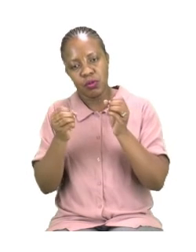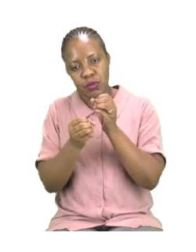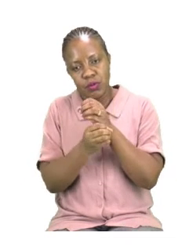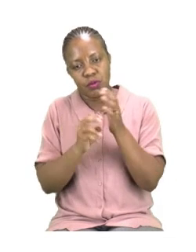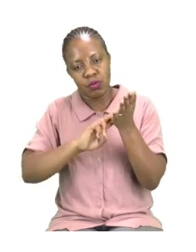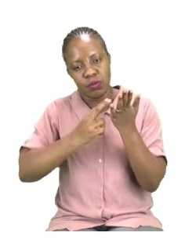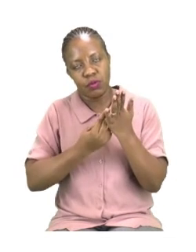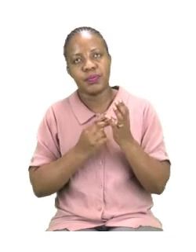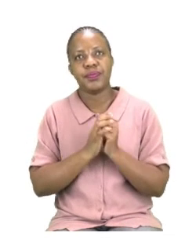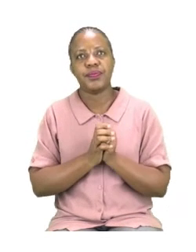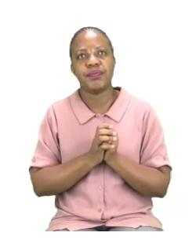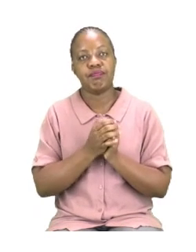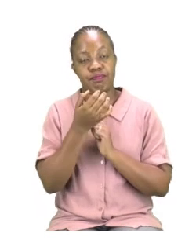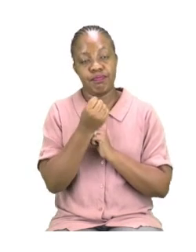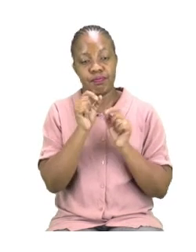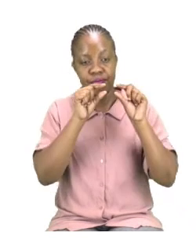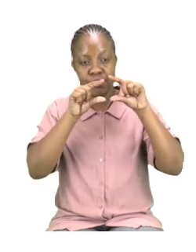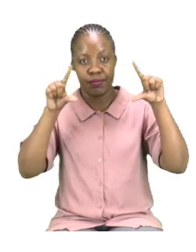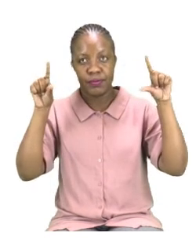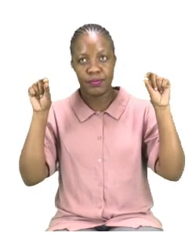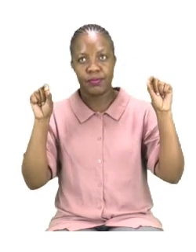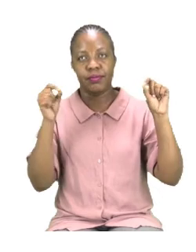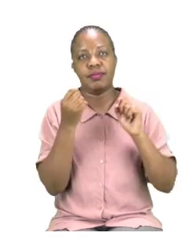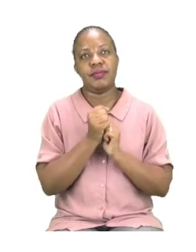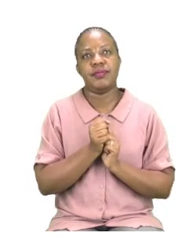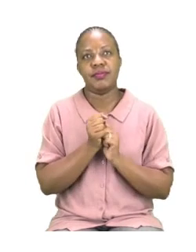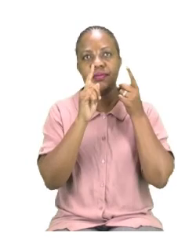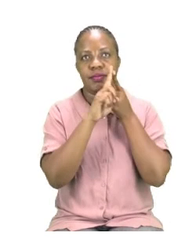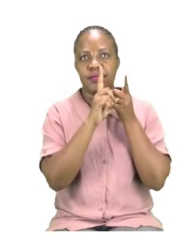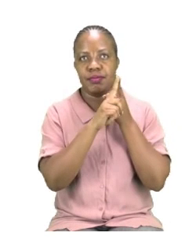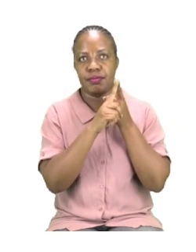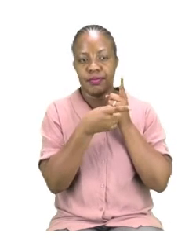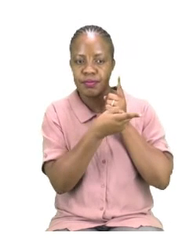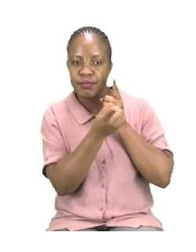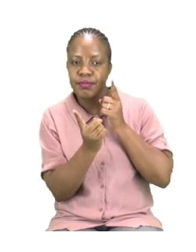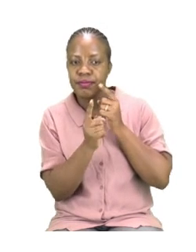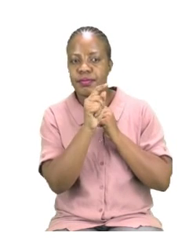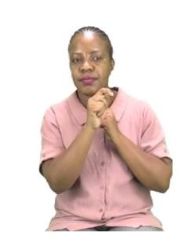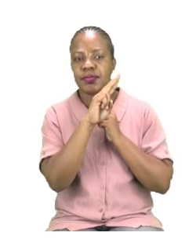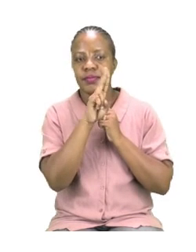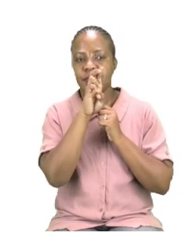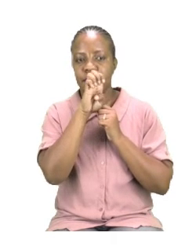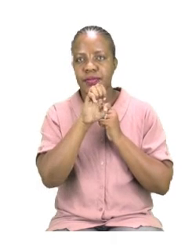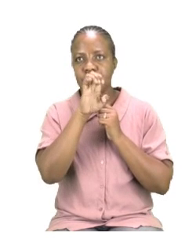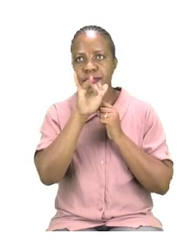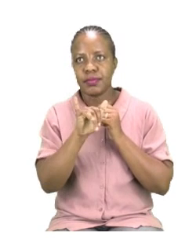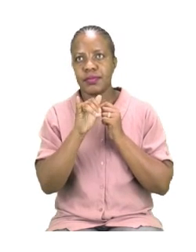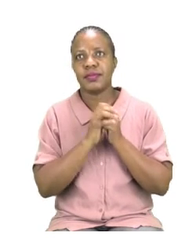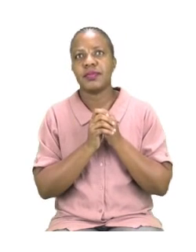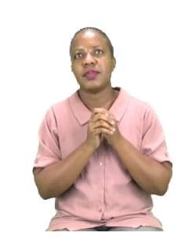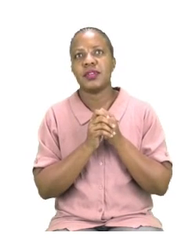together. Let's start. We have they, her,